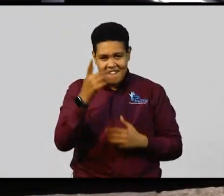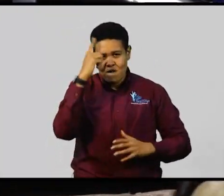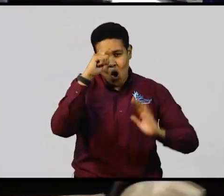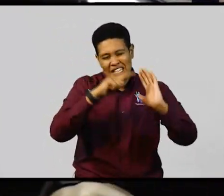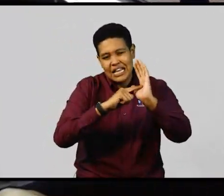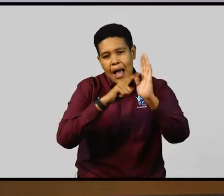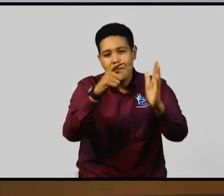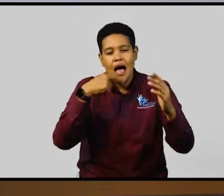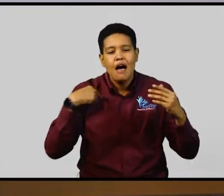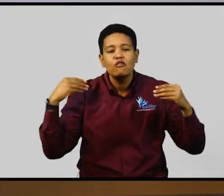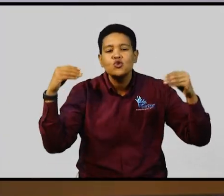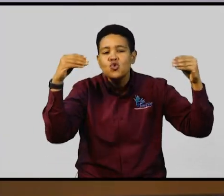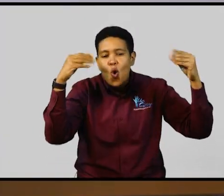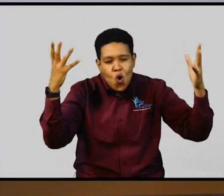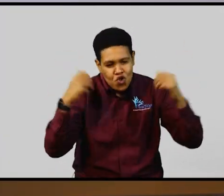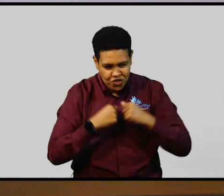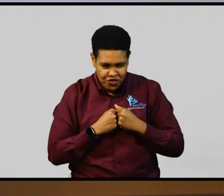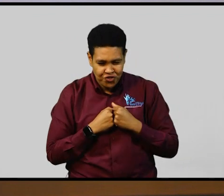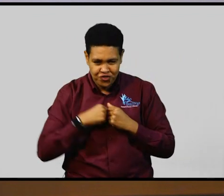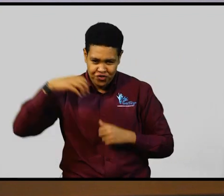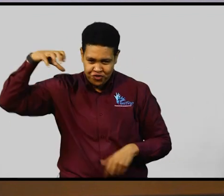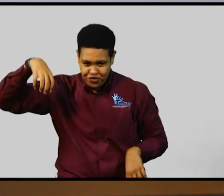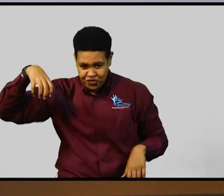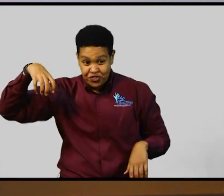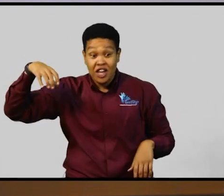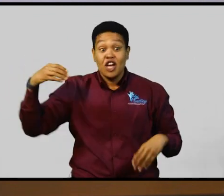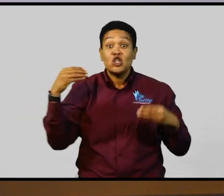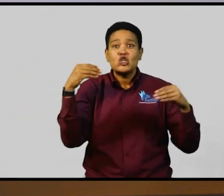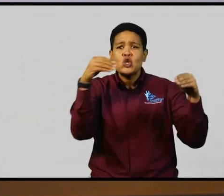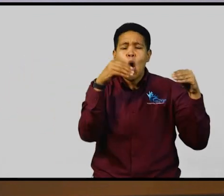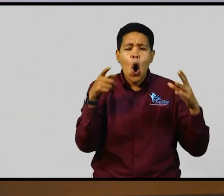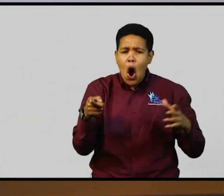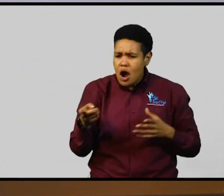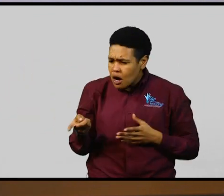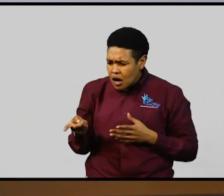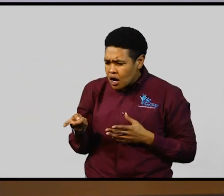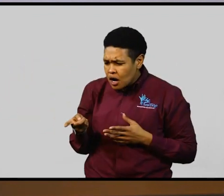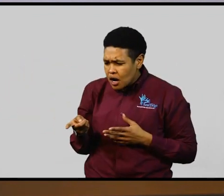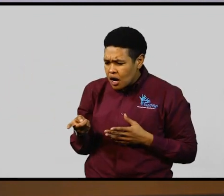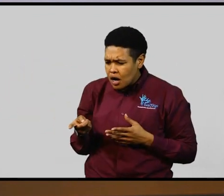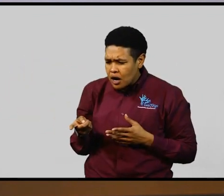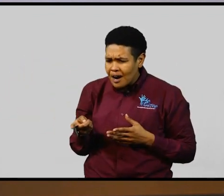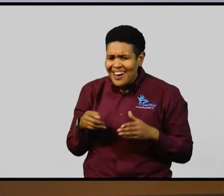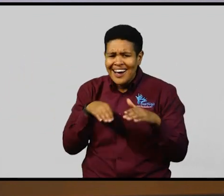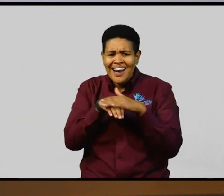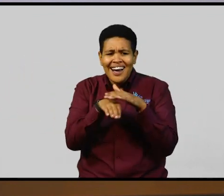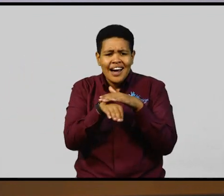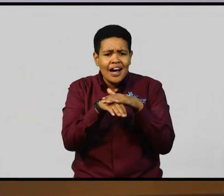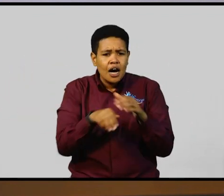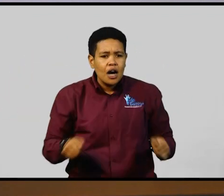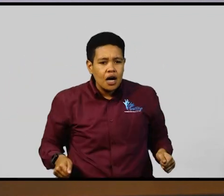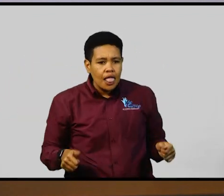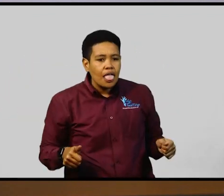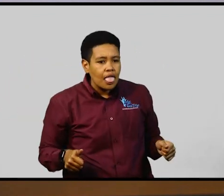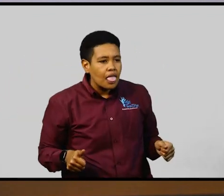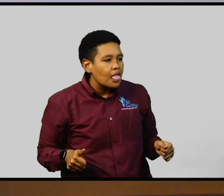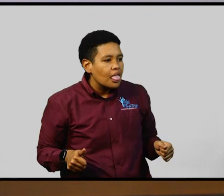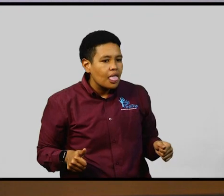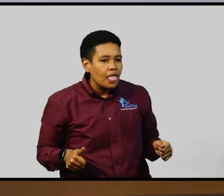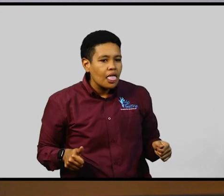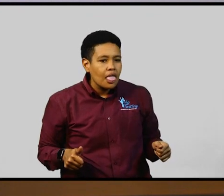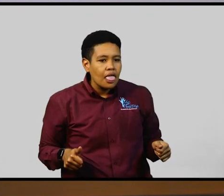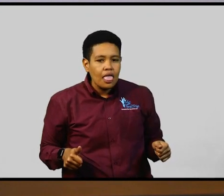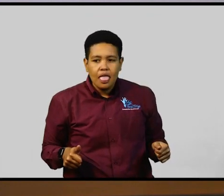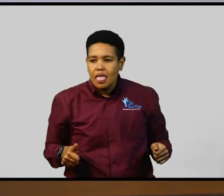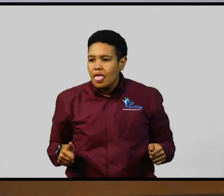store and the store doesn't have an accessible entrance, that